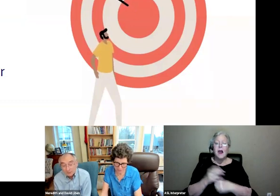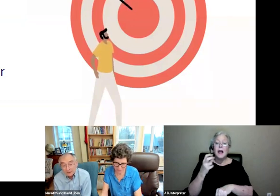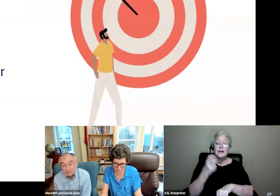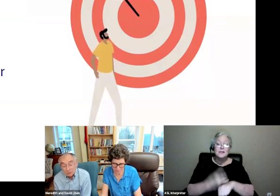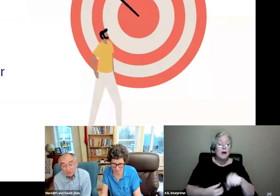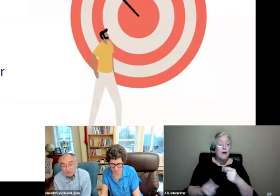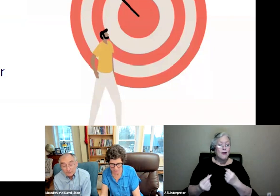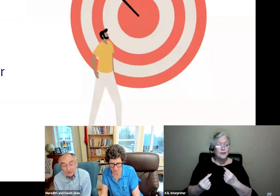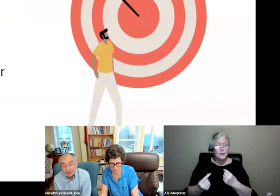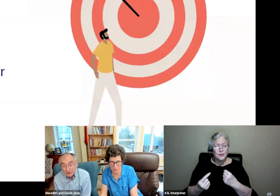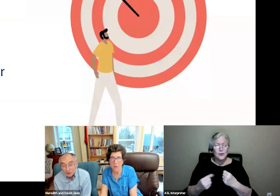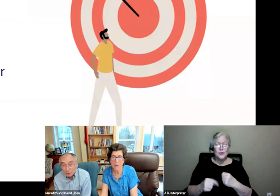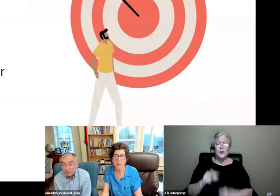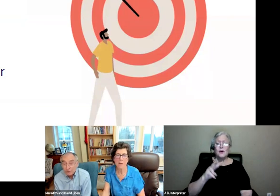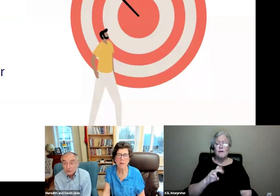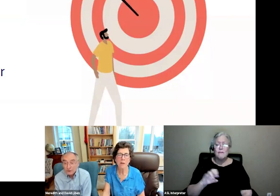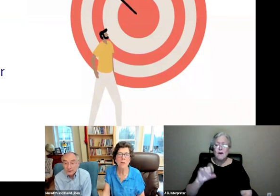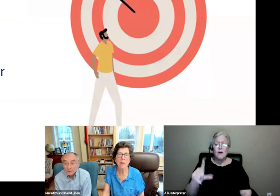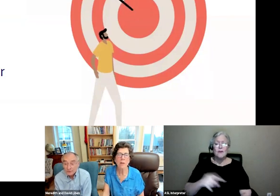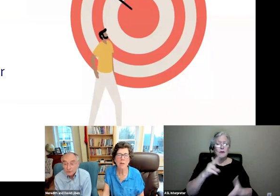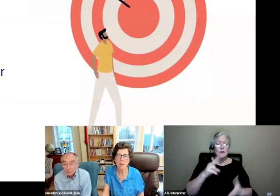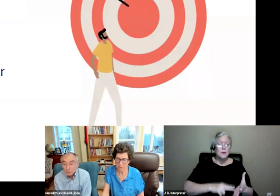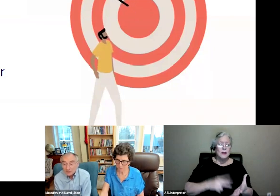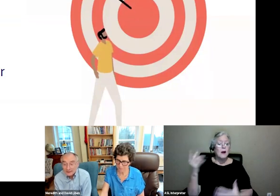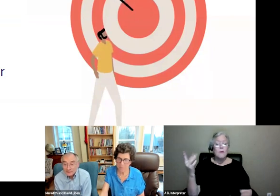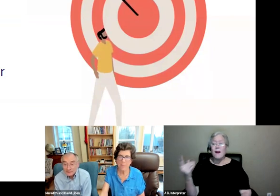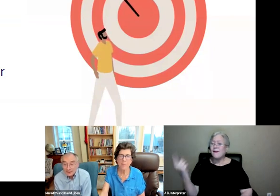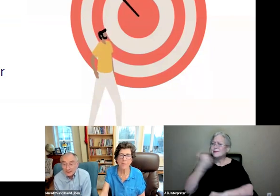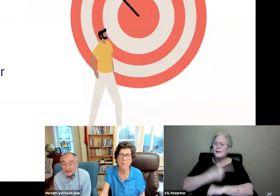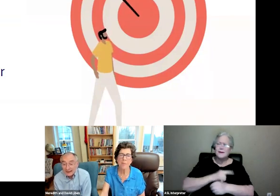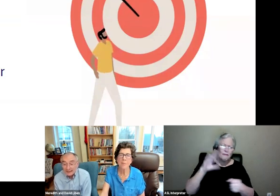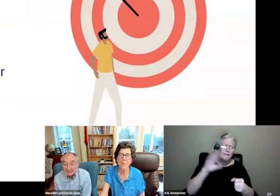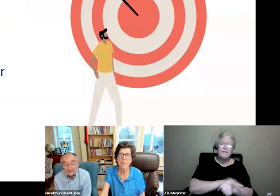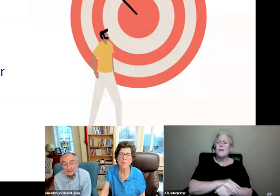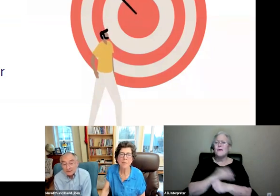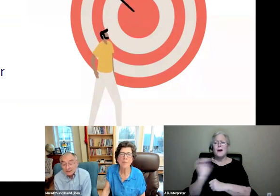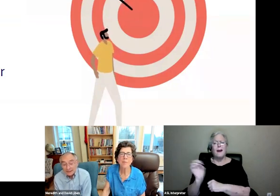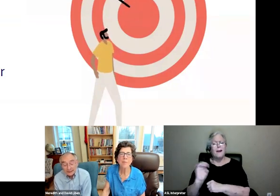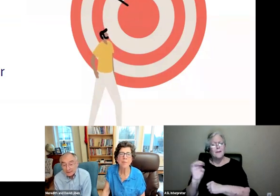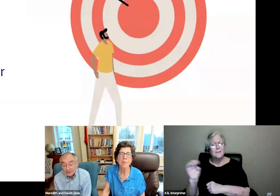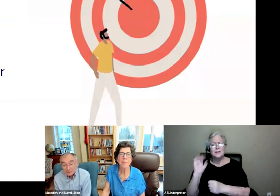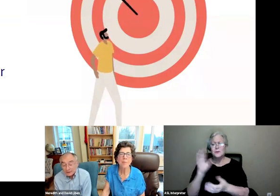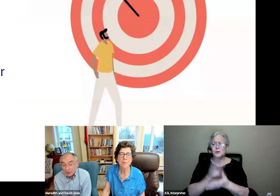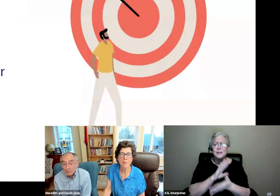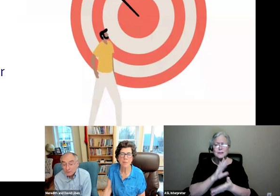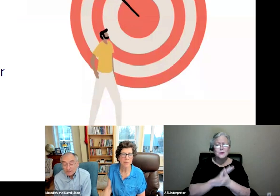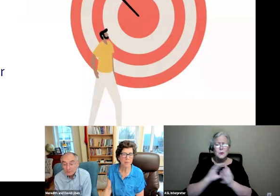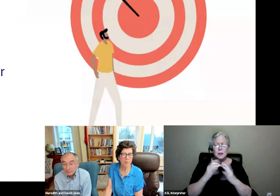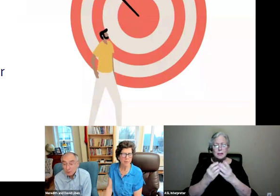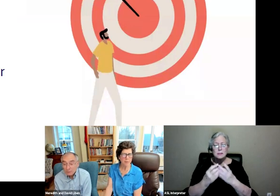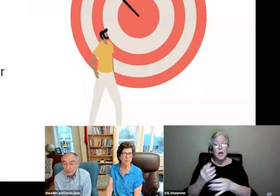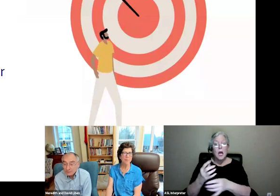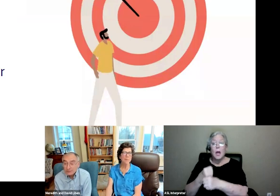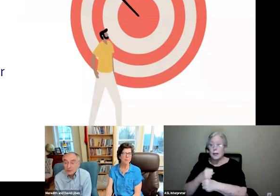volume of reading because the day is so full in elementary school classes, and getting kids to read at home is